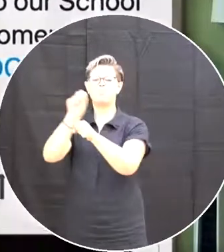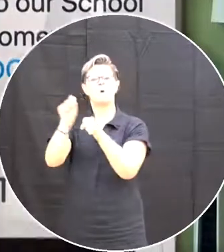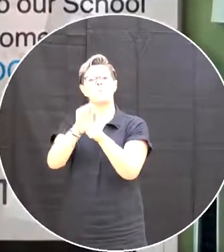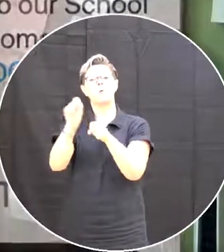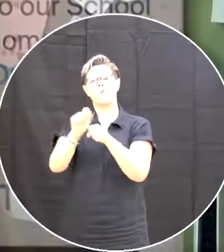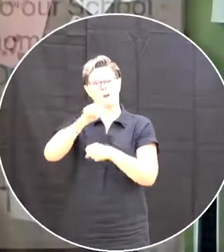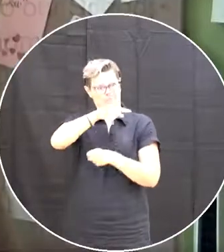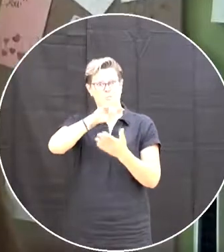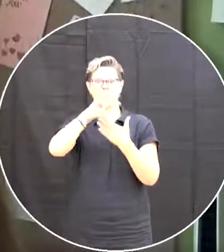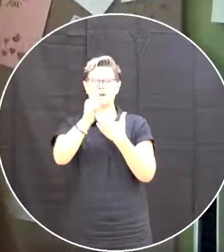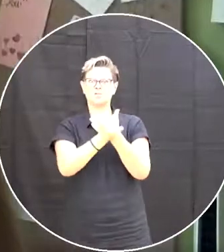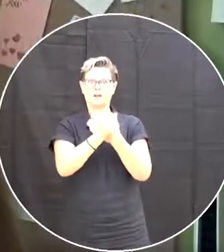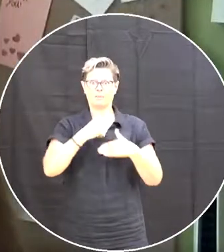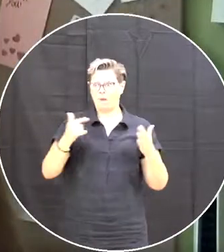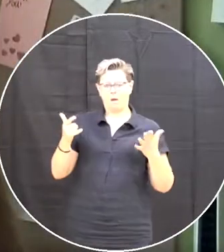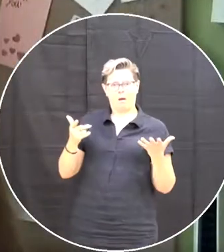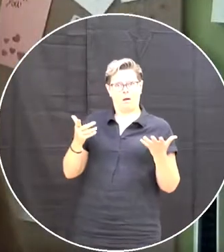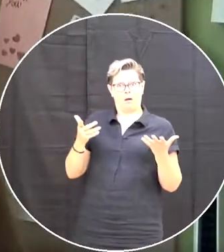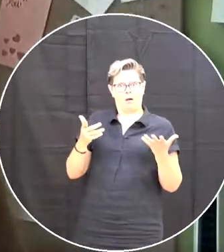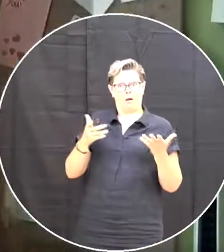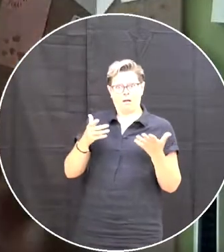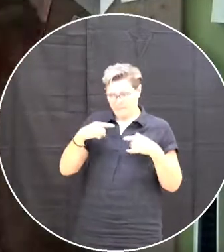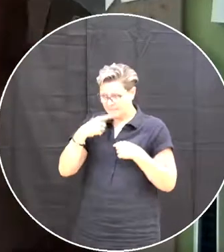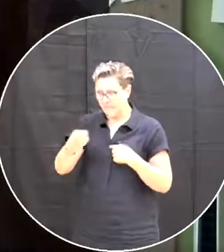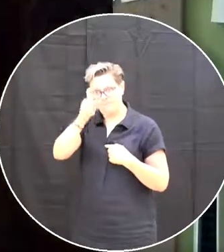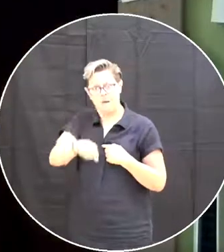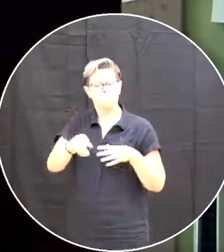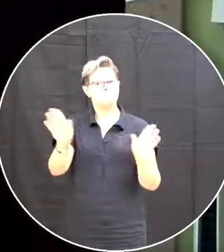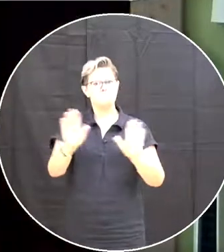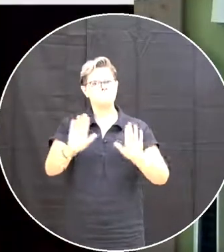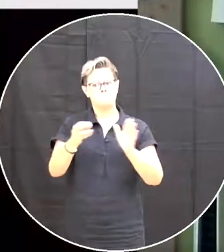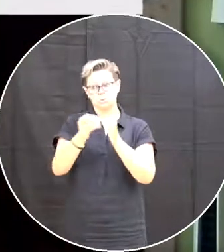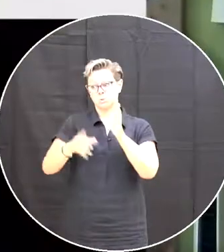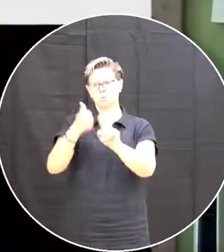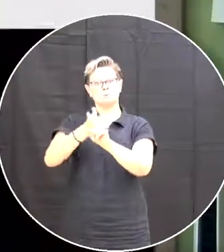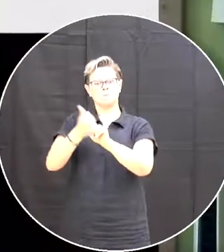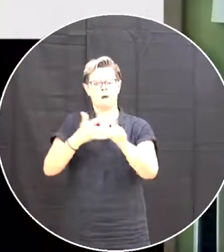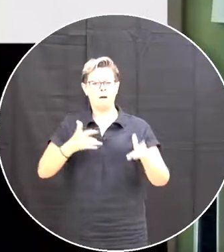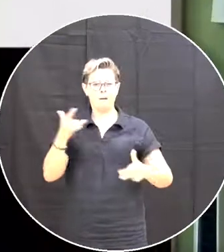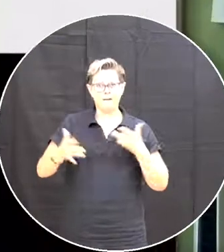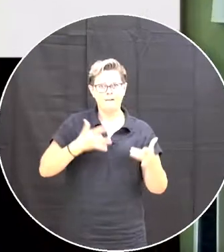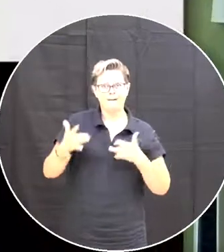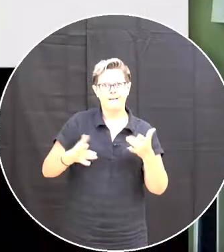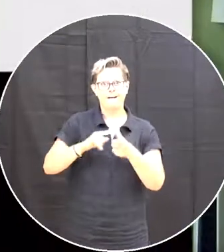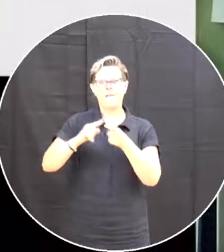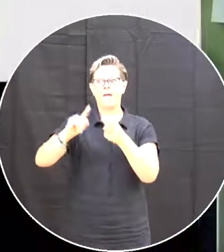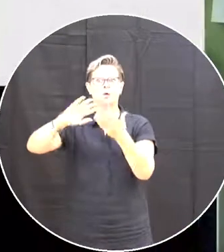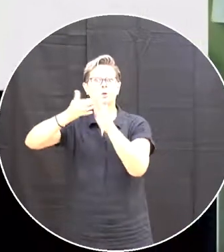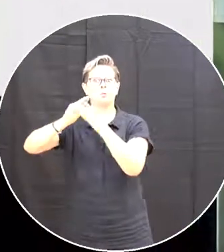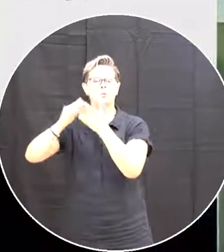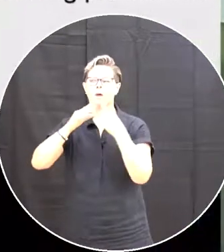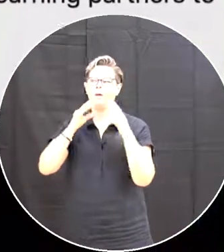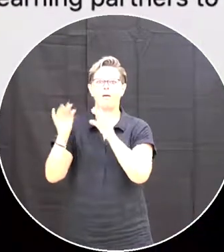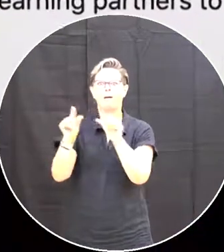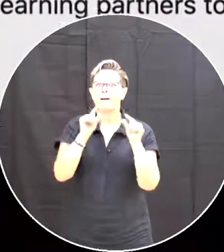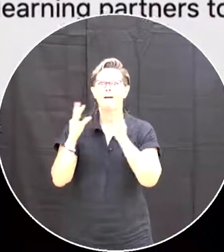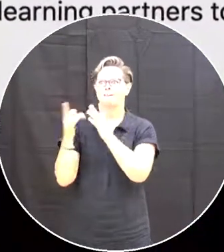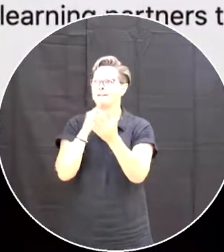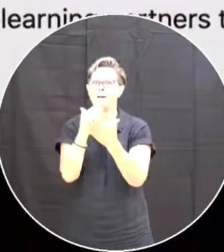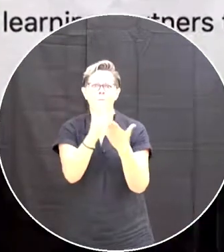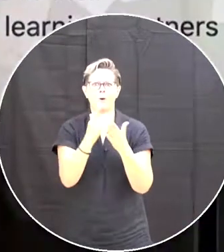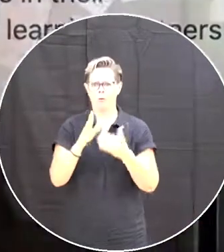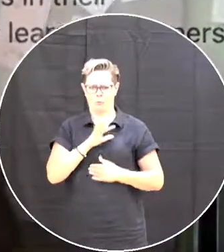prompted They're just so excited to do that And then all of a sudden You have the community talking about it And then you have